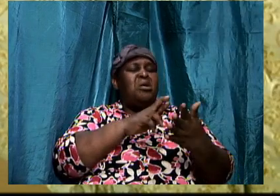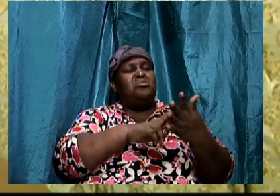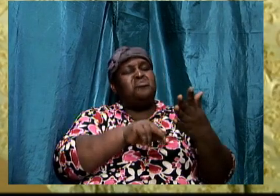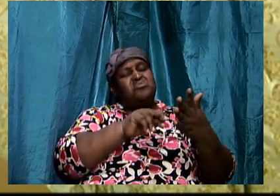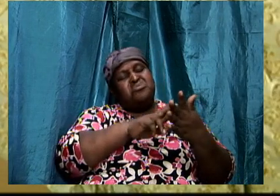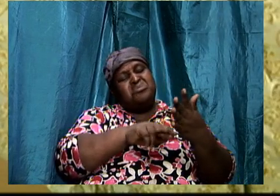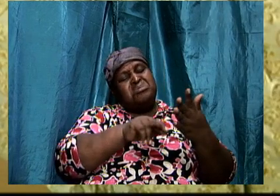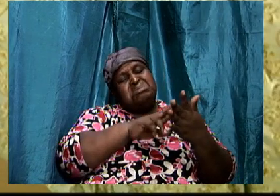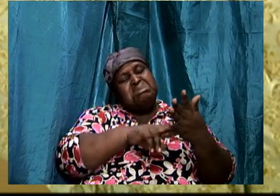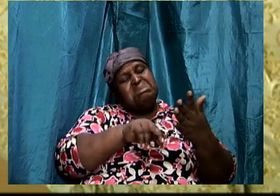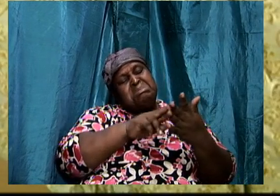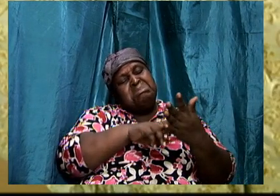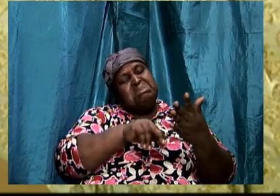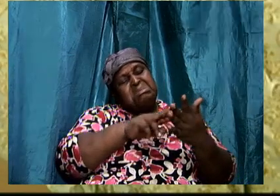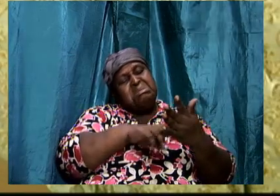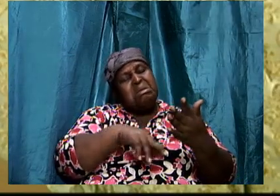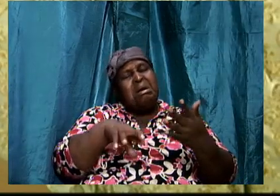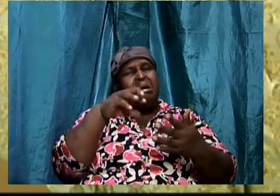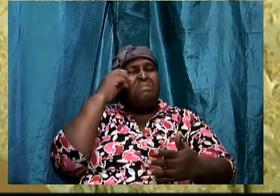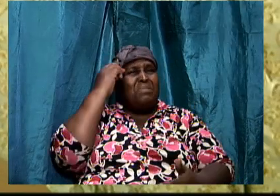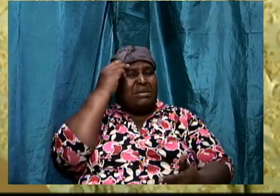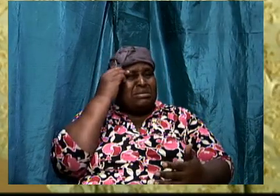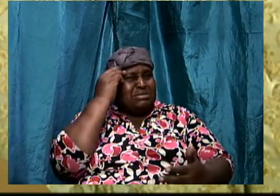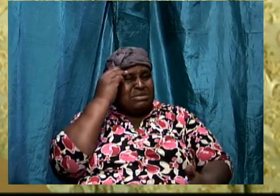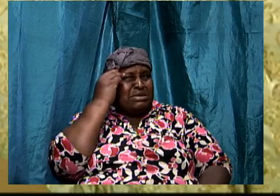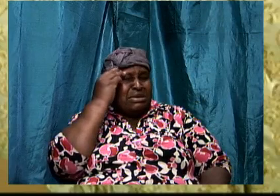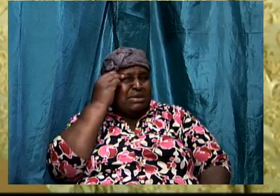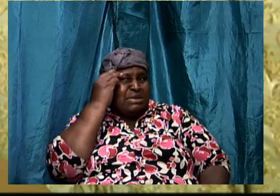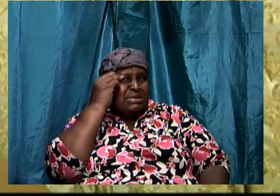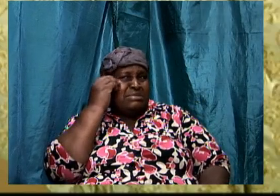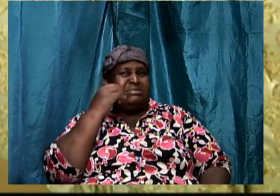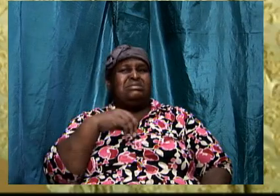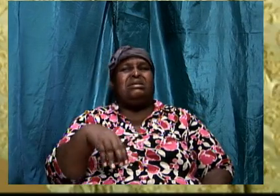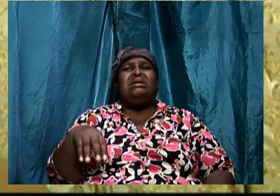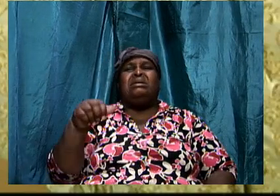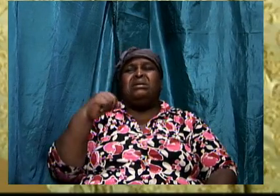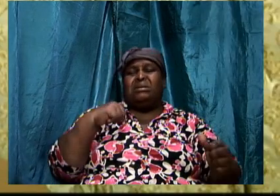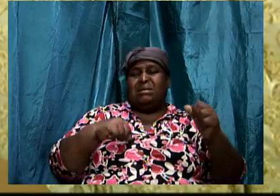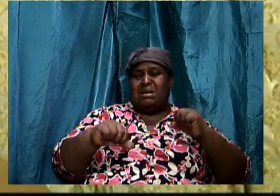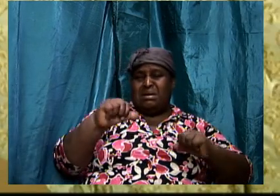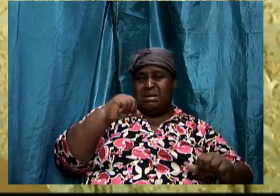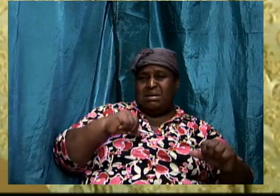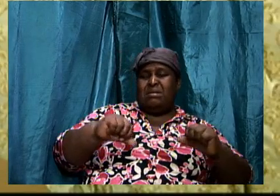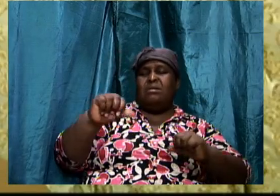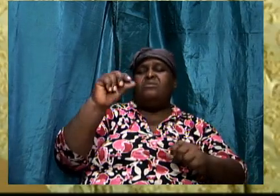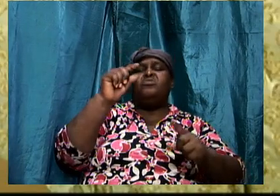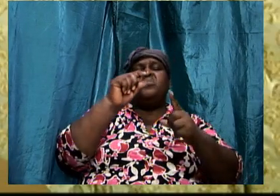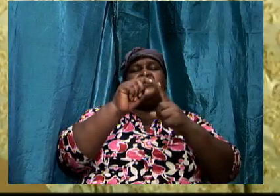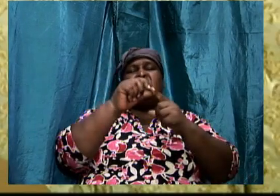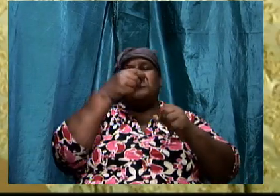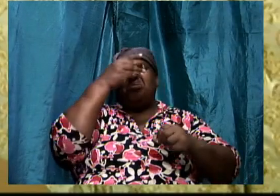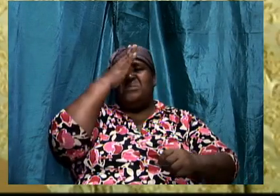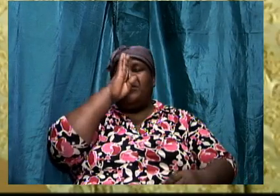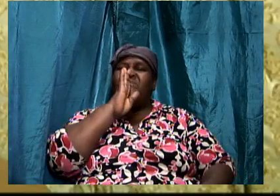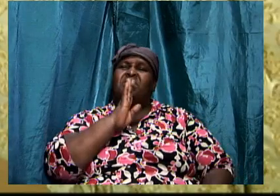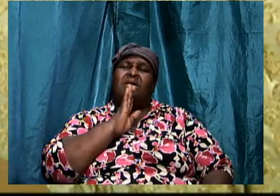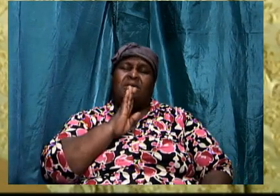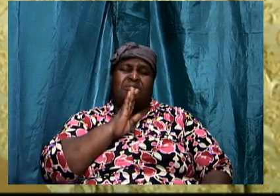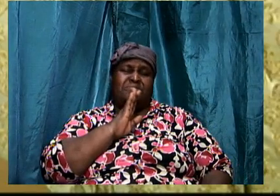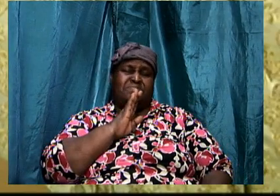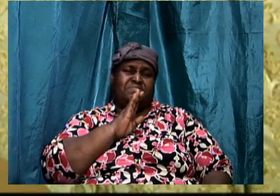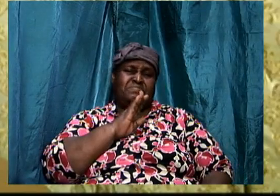we do not meditate on, we do not action the words of Almighty God.